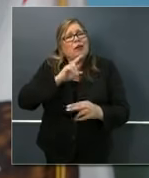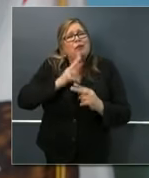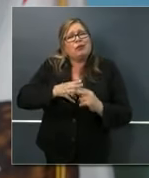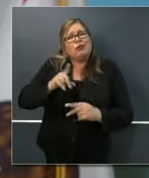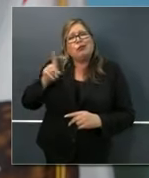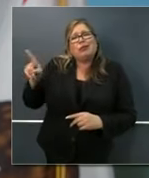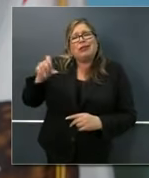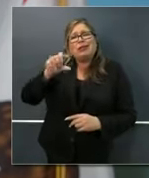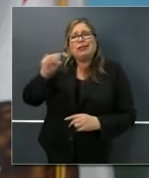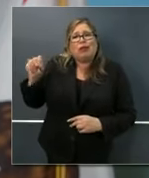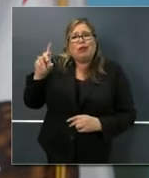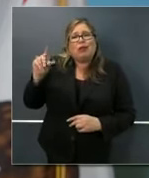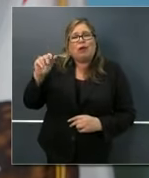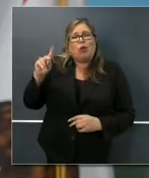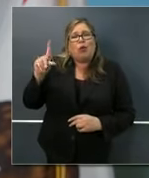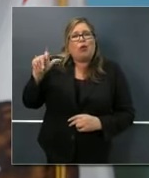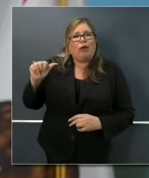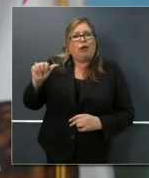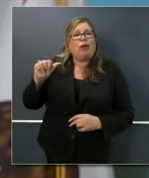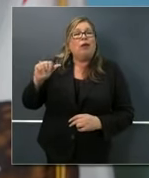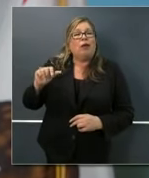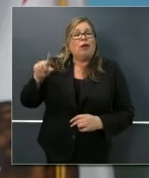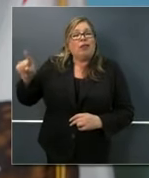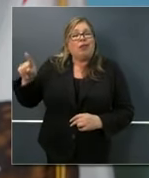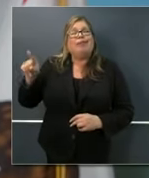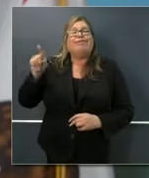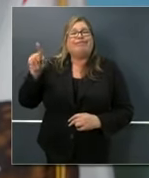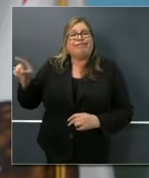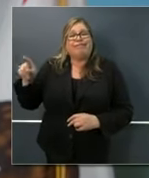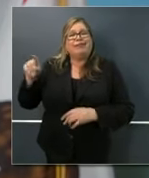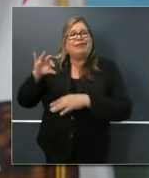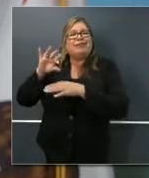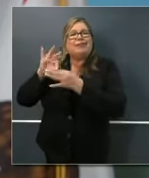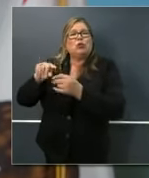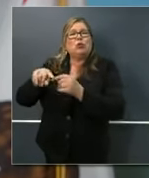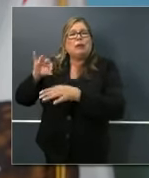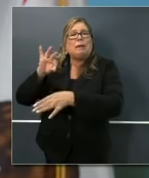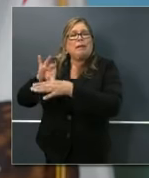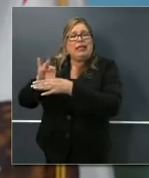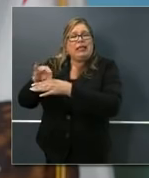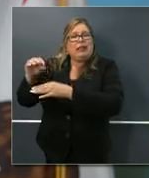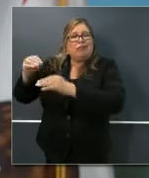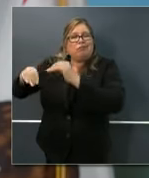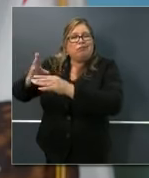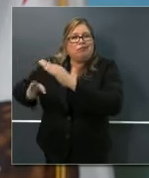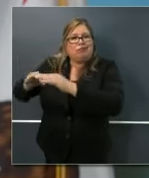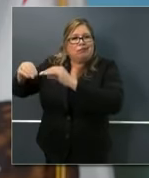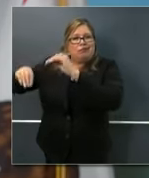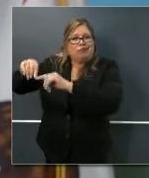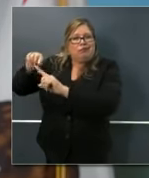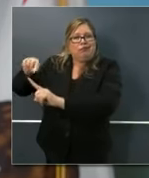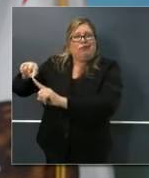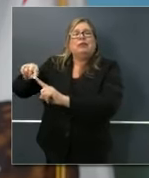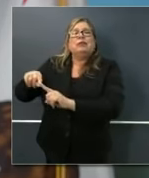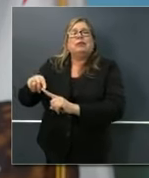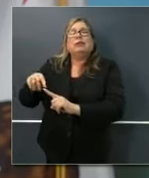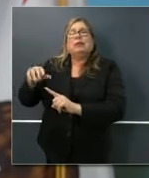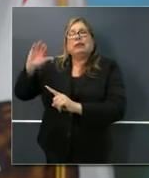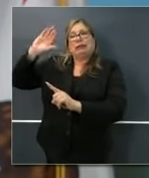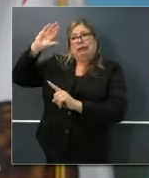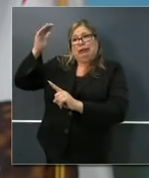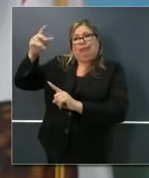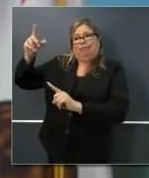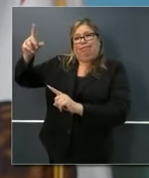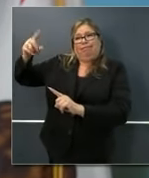was, at least the union there believes that it was a little bit late in getting, the owners of the meatpacking plant a little bit late